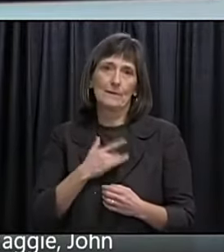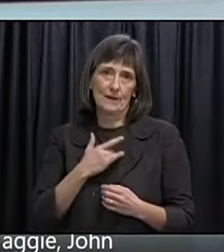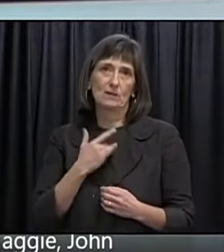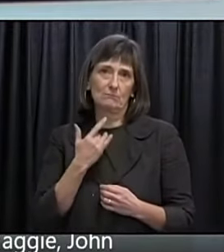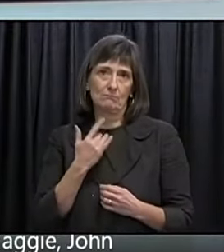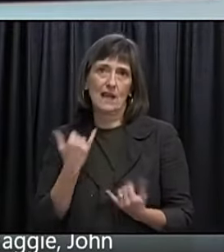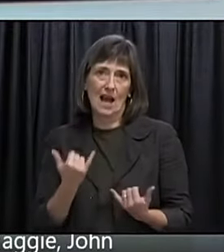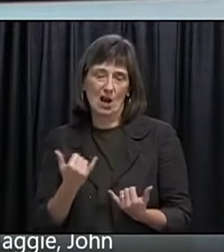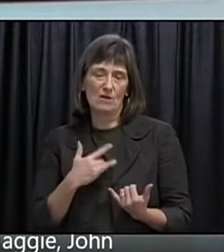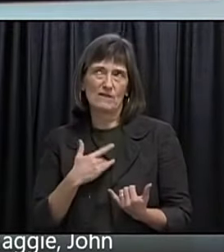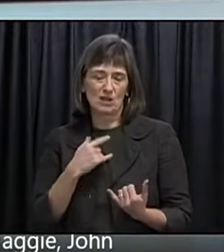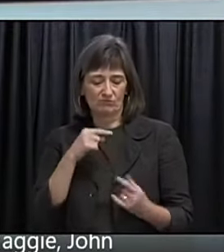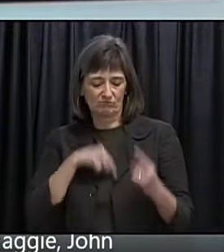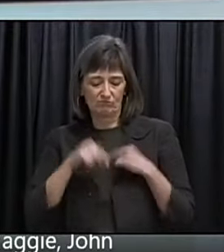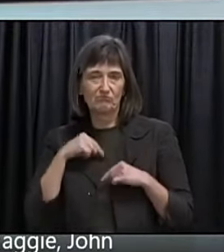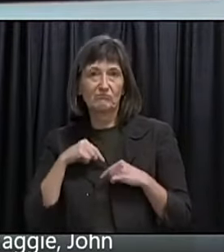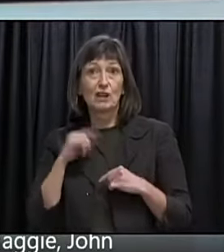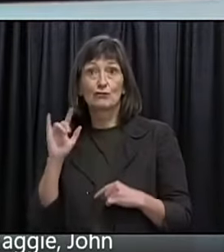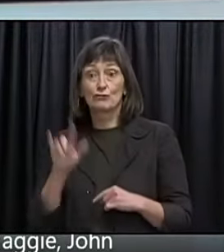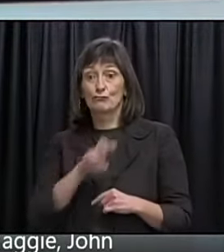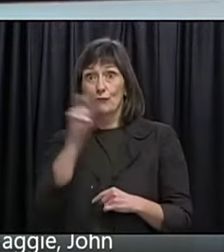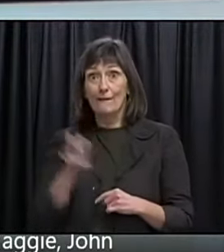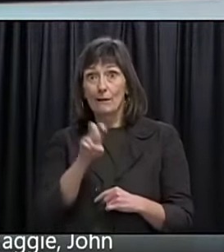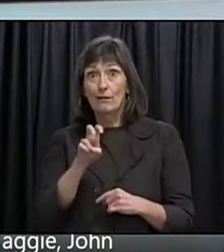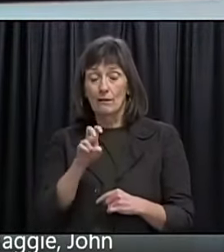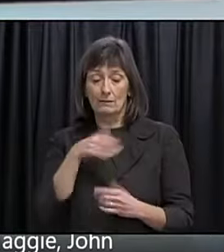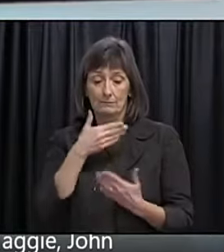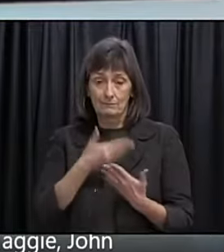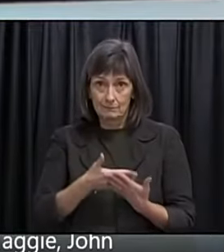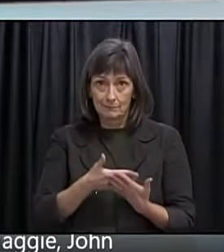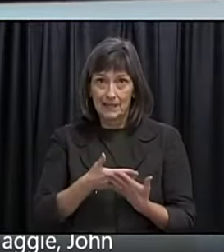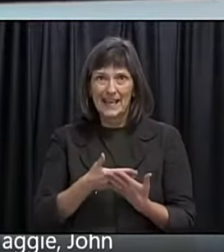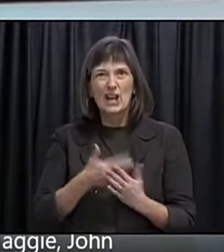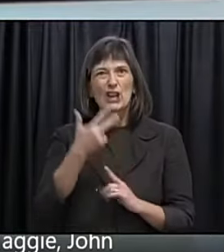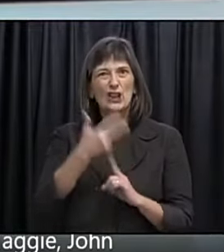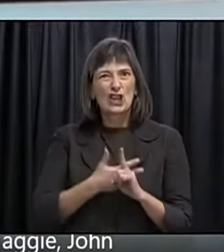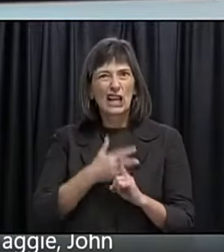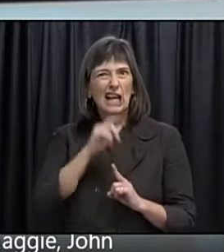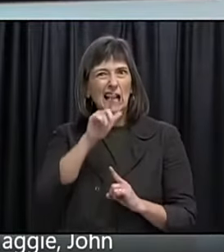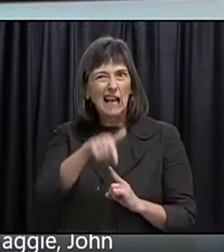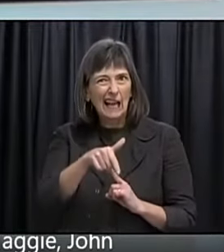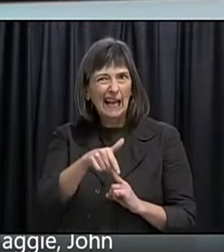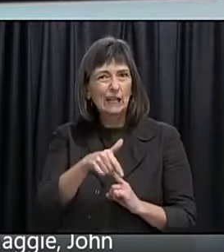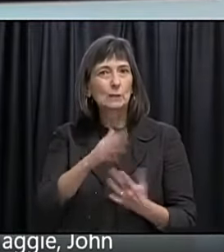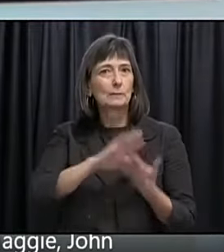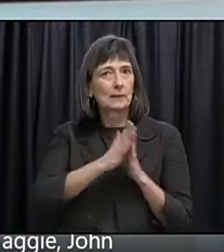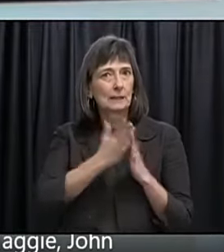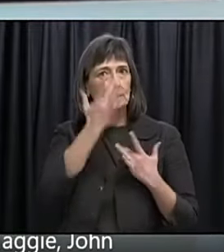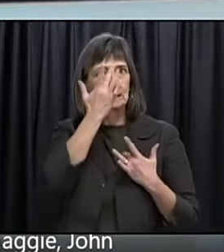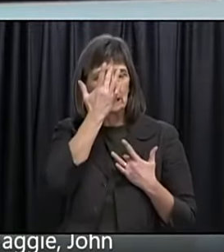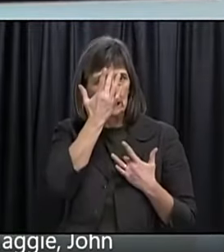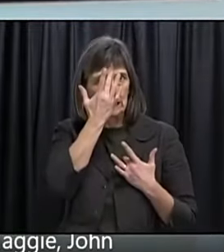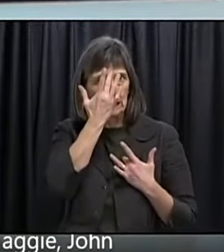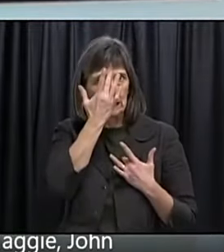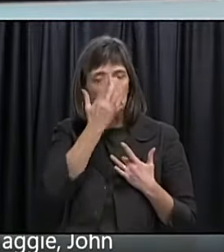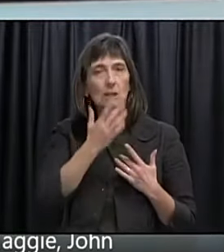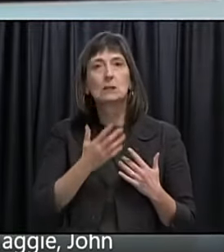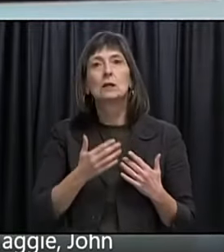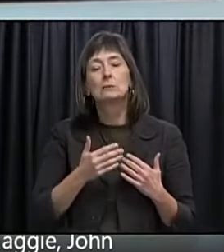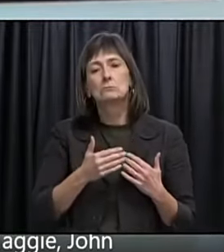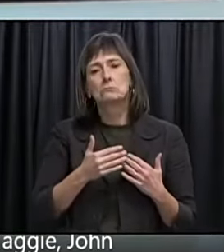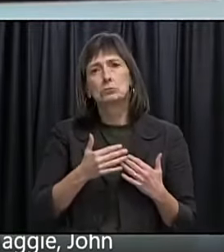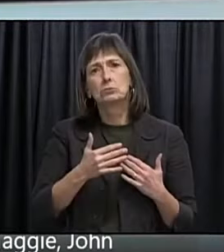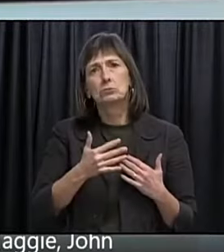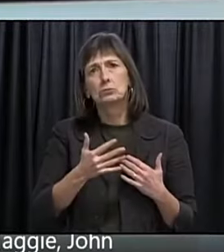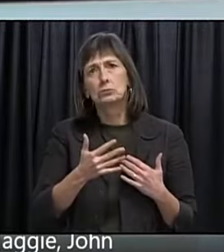I connection. With travel there. And the fact. It predates. The onset of symptoms. Or indeed. The sequence. Of positive tests. Means that.